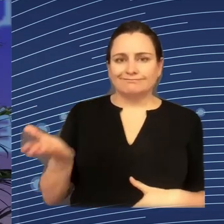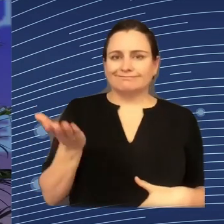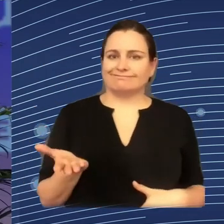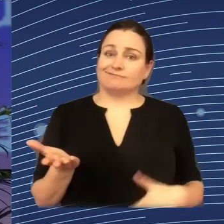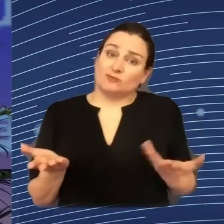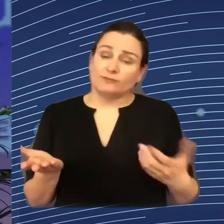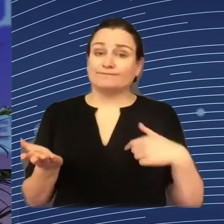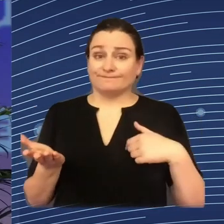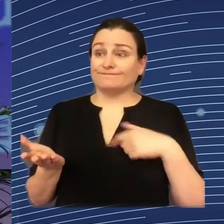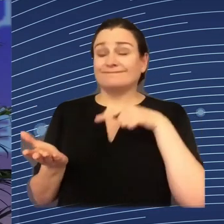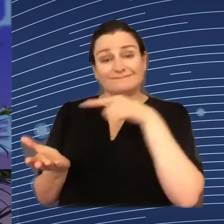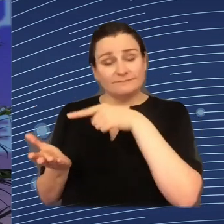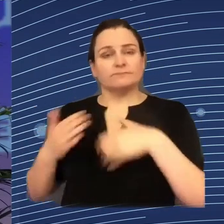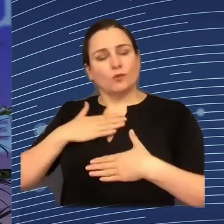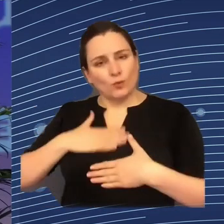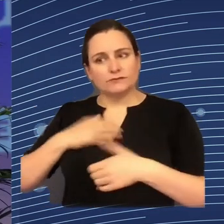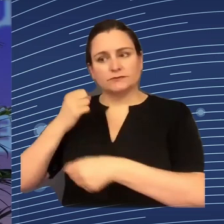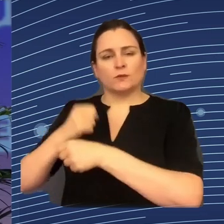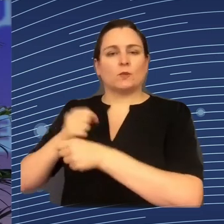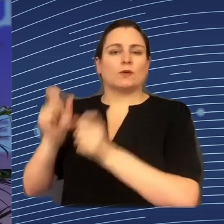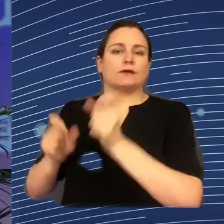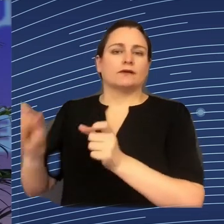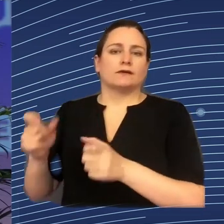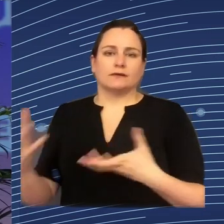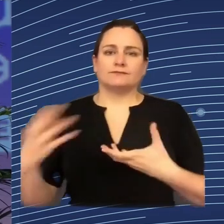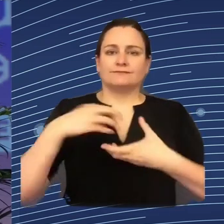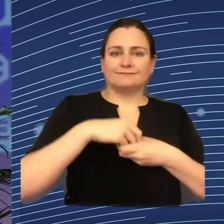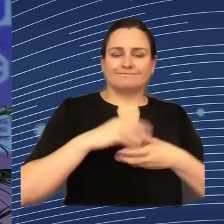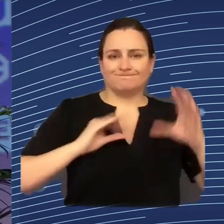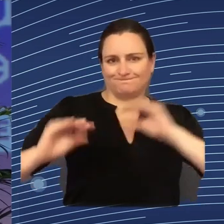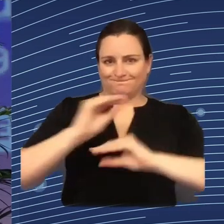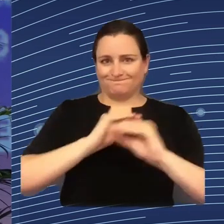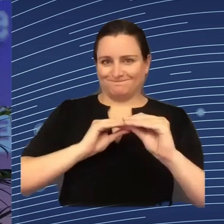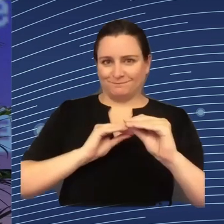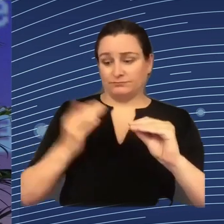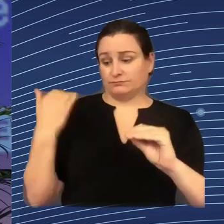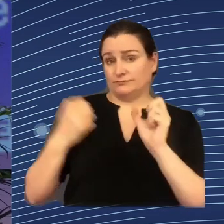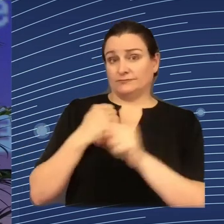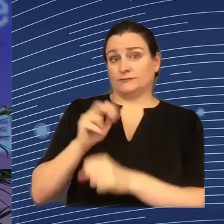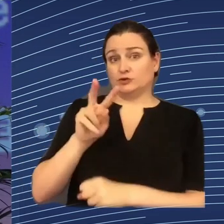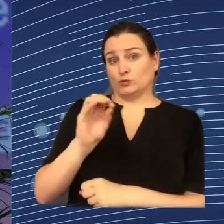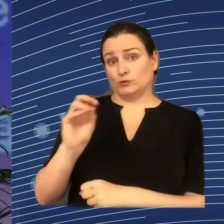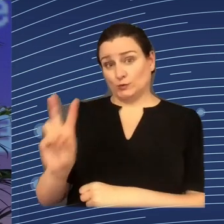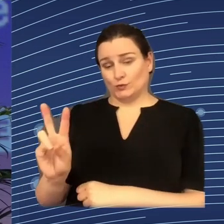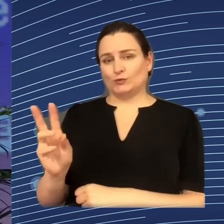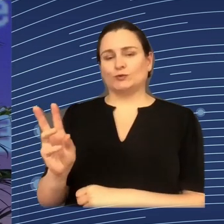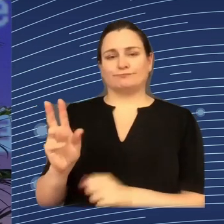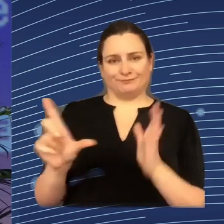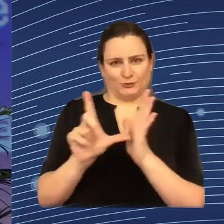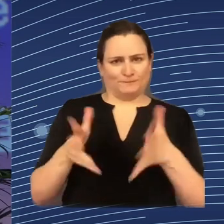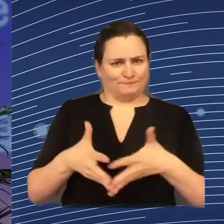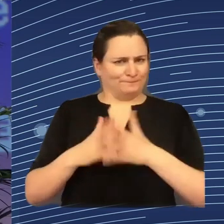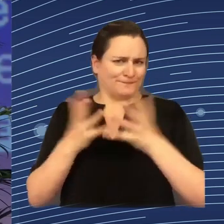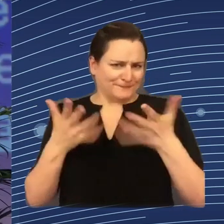which we think is already well covered with the existing 2002 Directive on Information and Consultation of Workers at the national